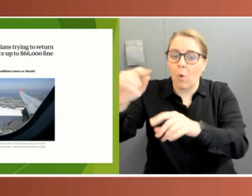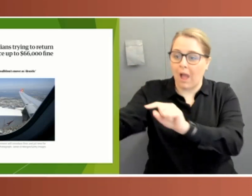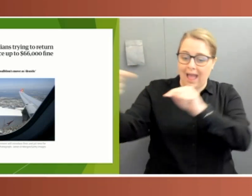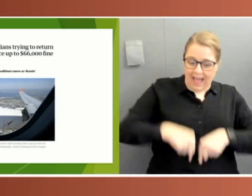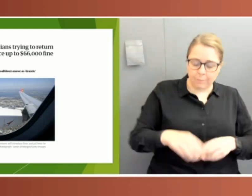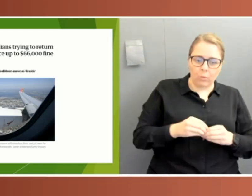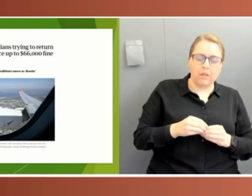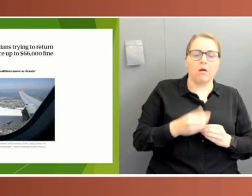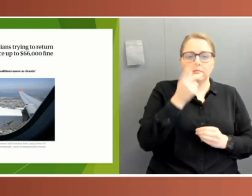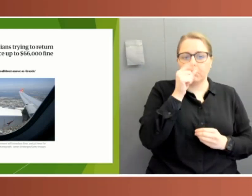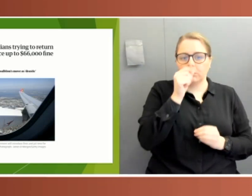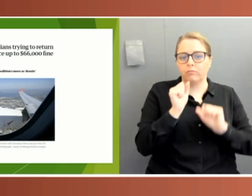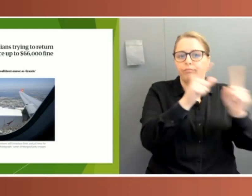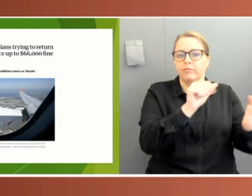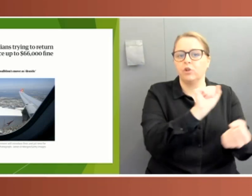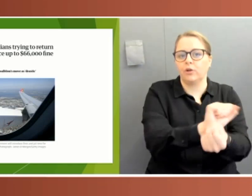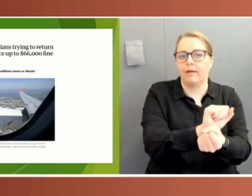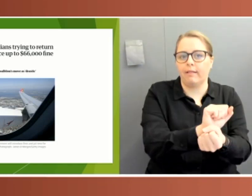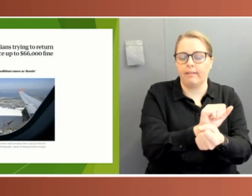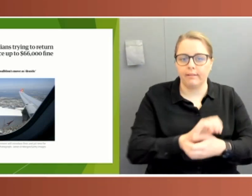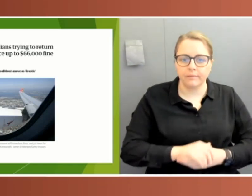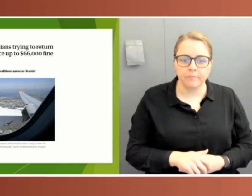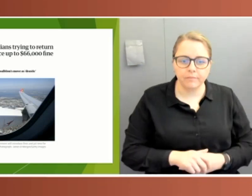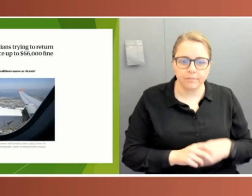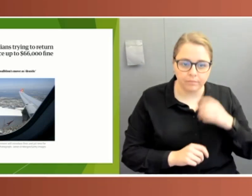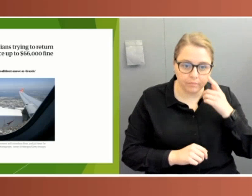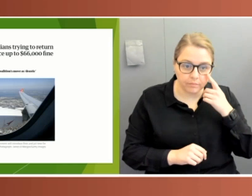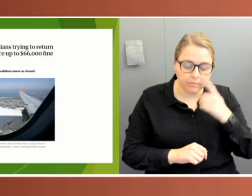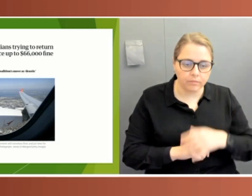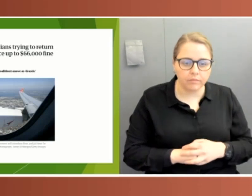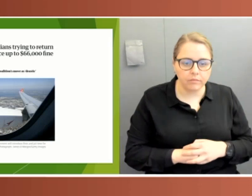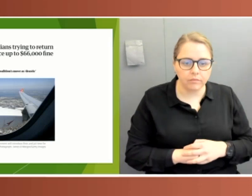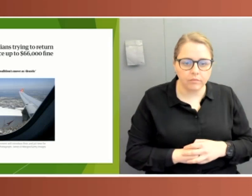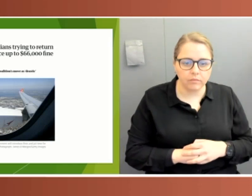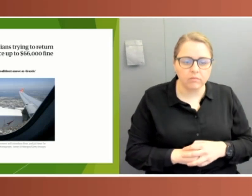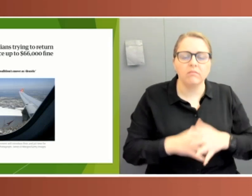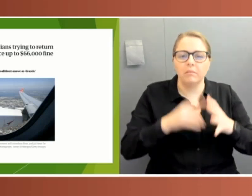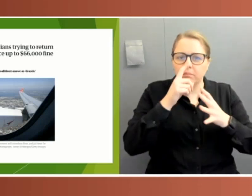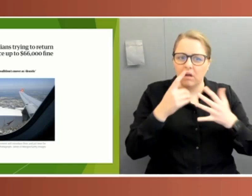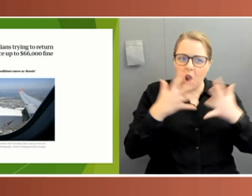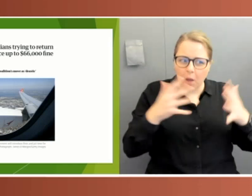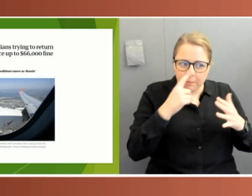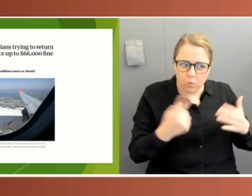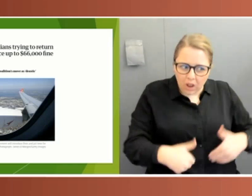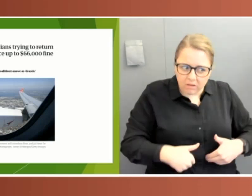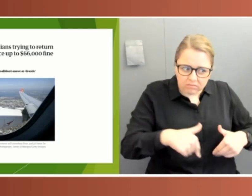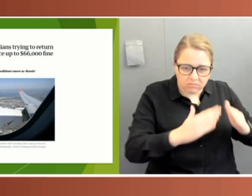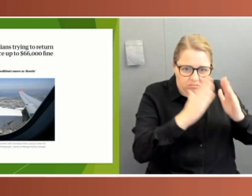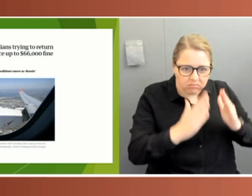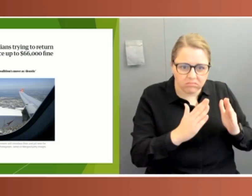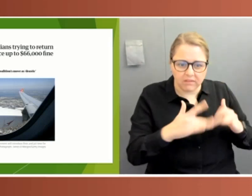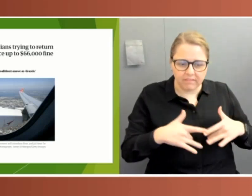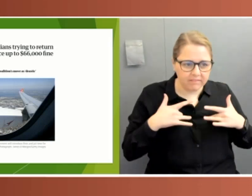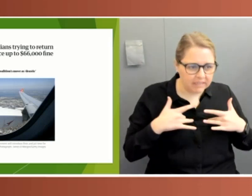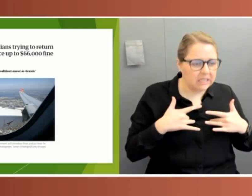Parliament may have foregone the capacity to disallow many legislative instruments that impose severe restrictions on residents, but parliamentary committees did continue to meet and